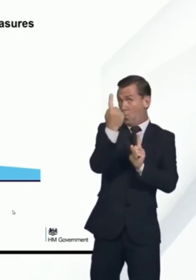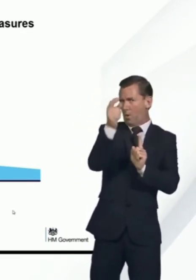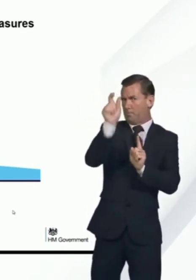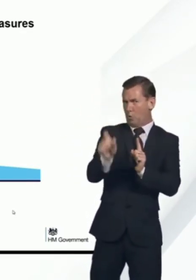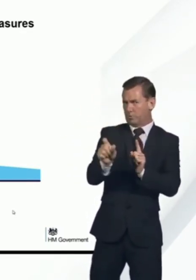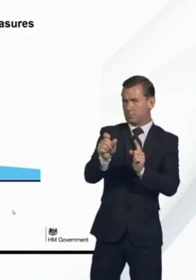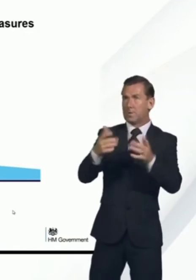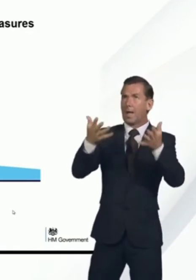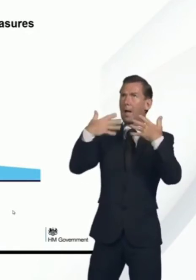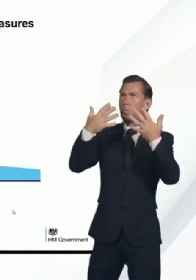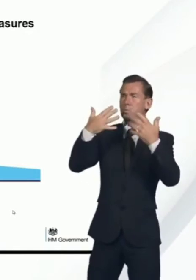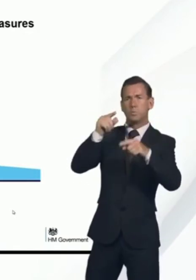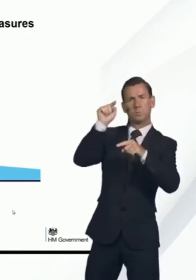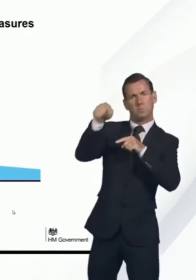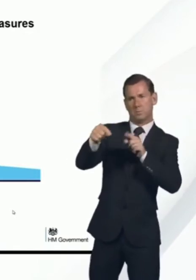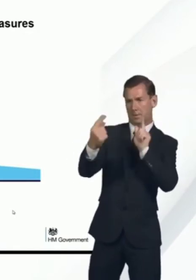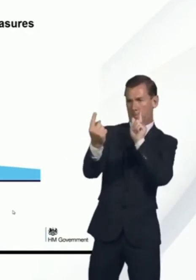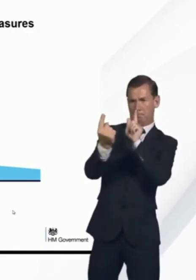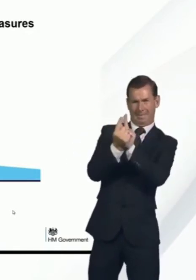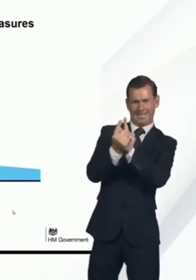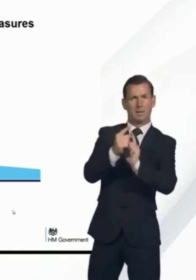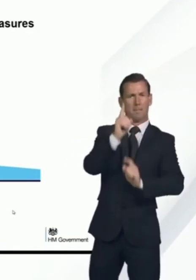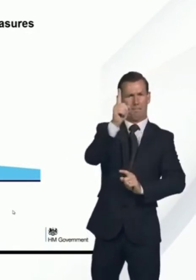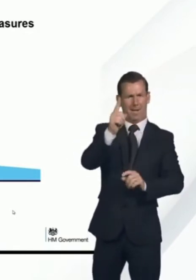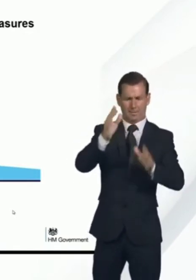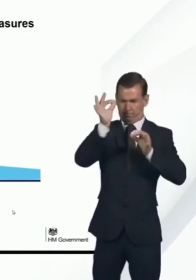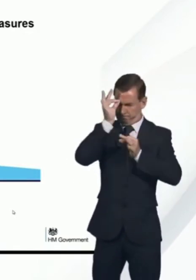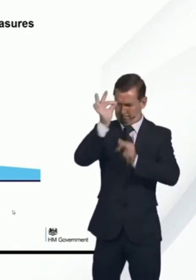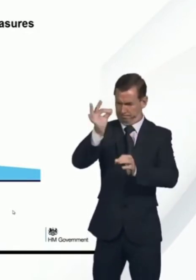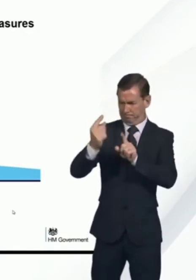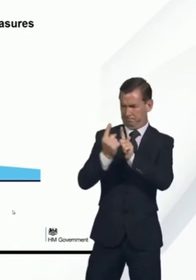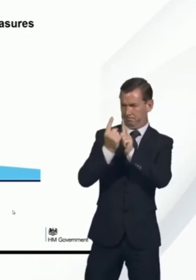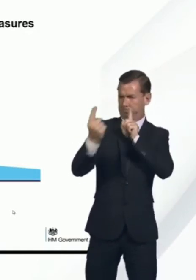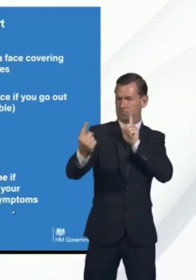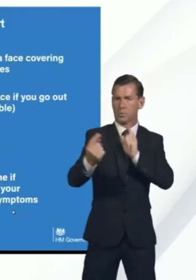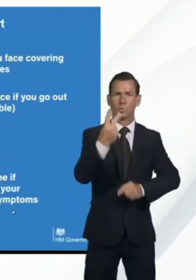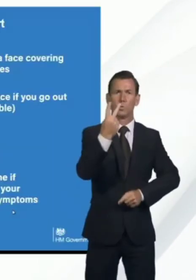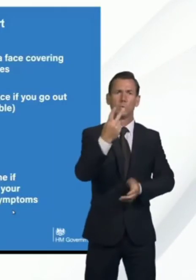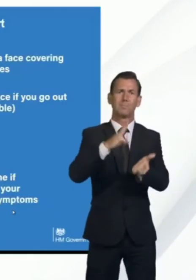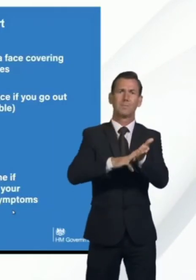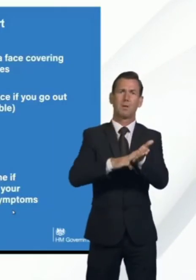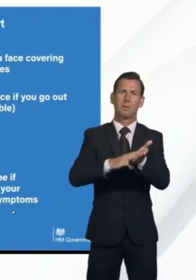place, provided that you stay two metres apart. Slide three, please.